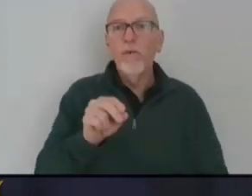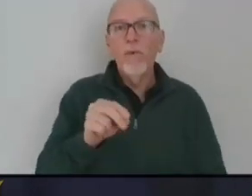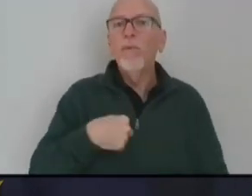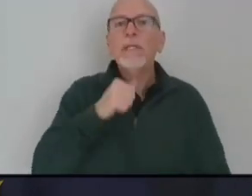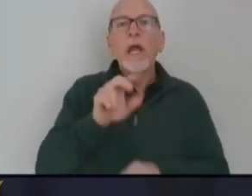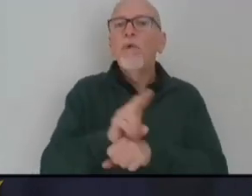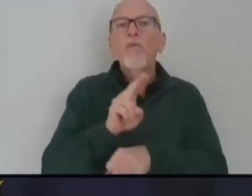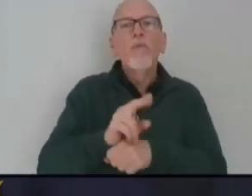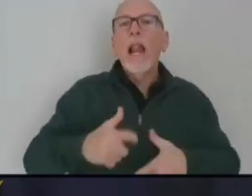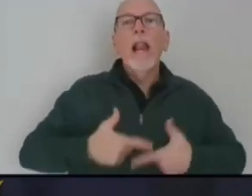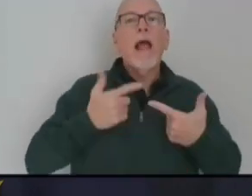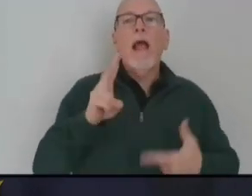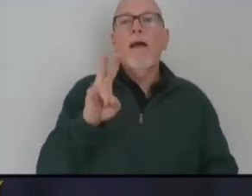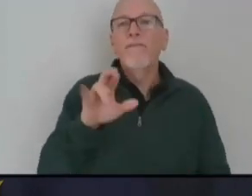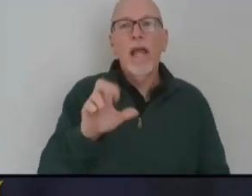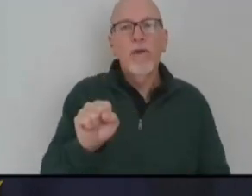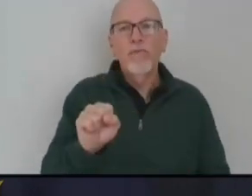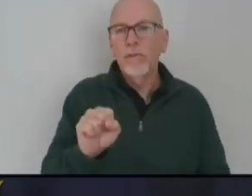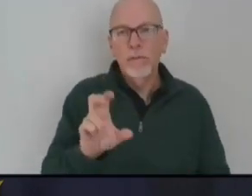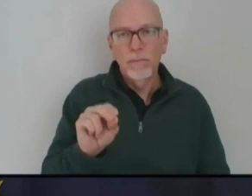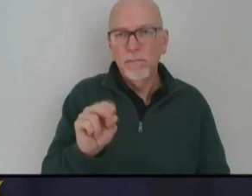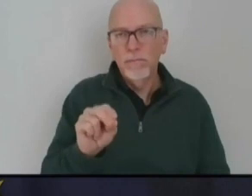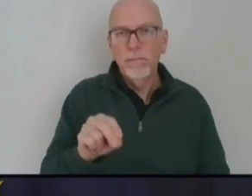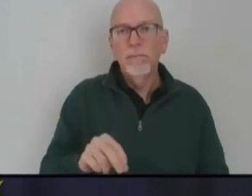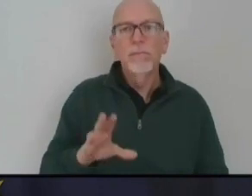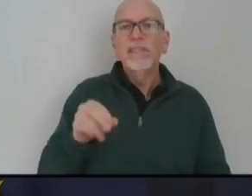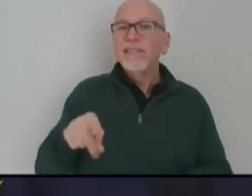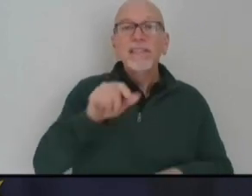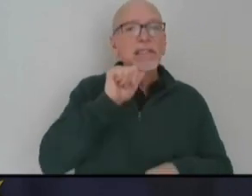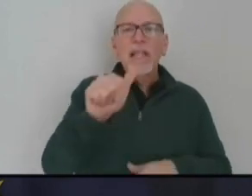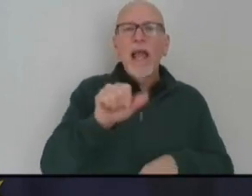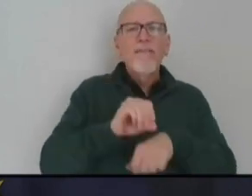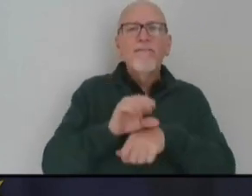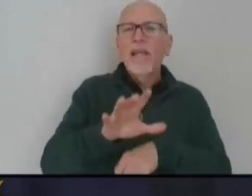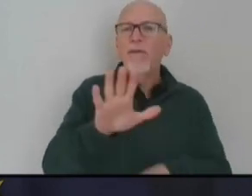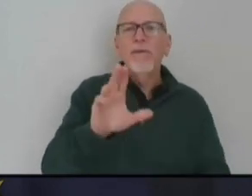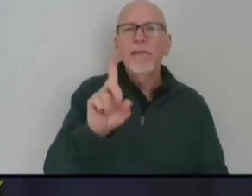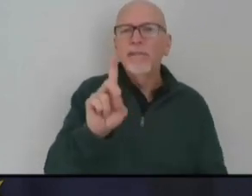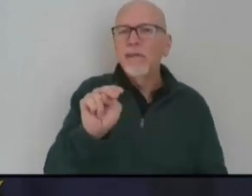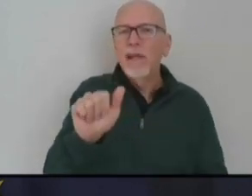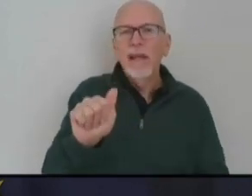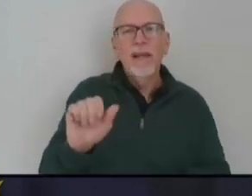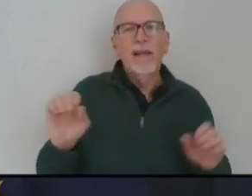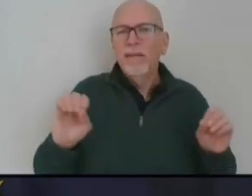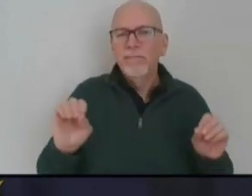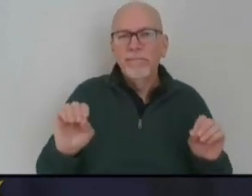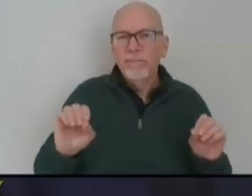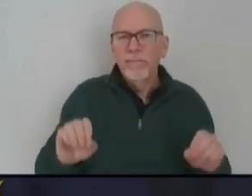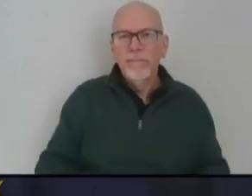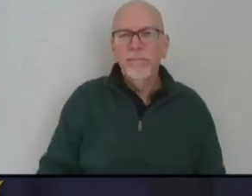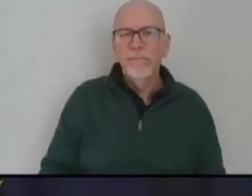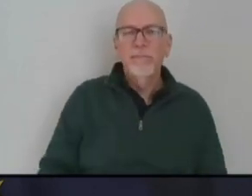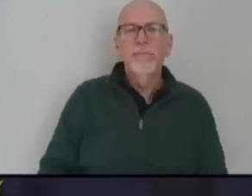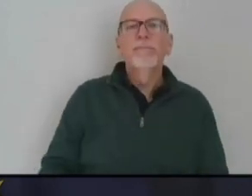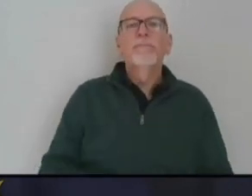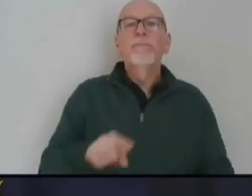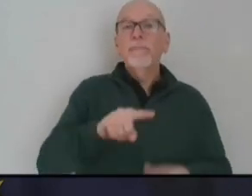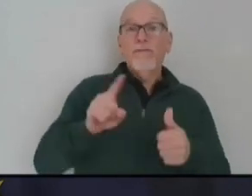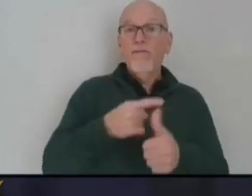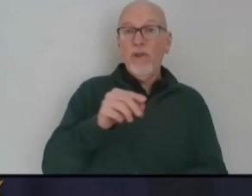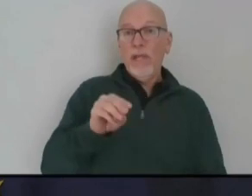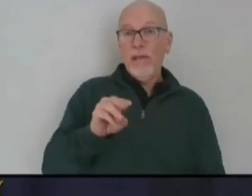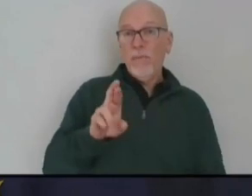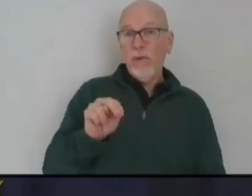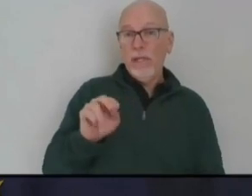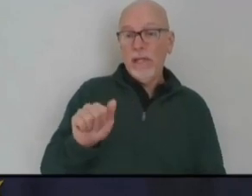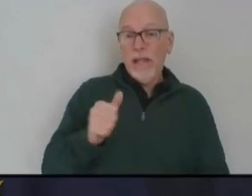They also don't interact or affect our DNA in any way. While this will be the first mRNA vaccine approved